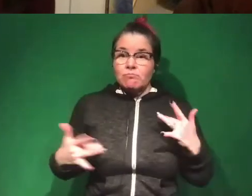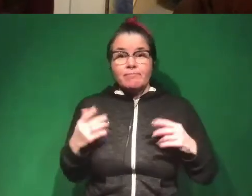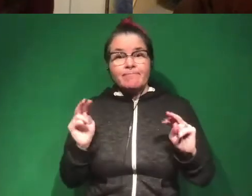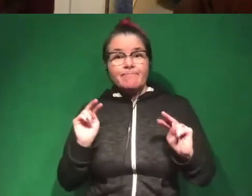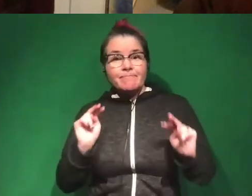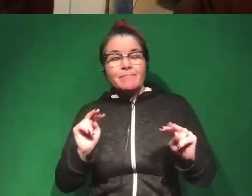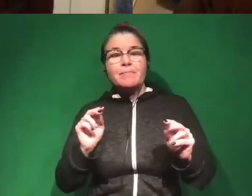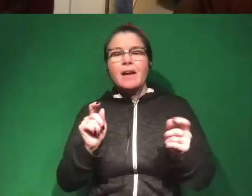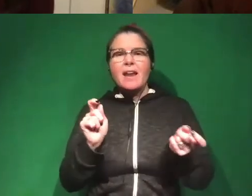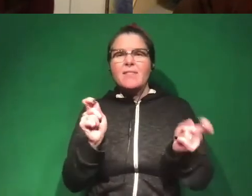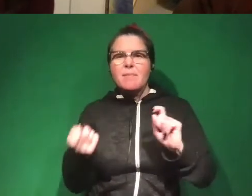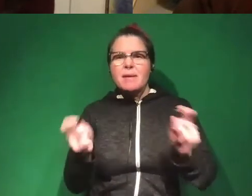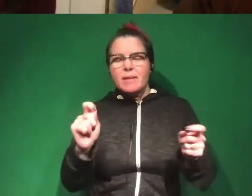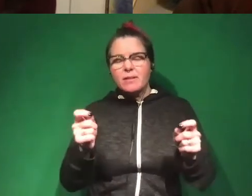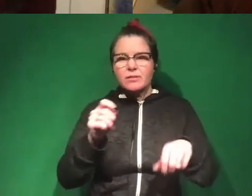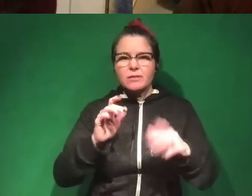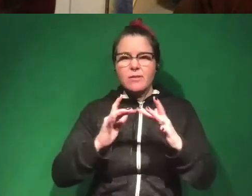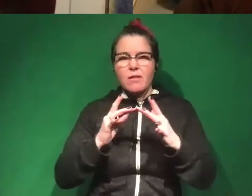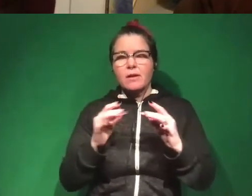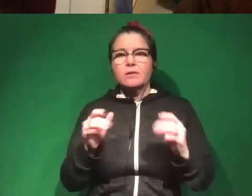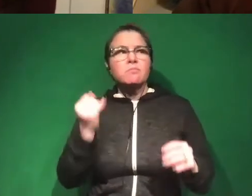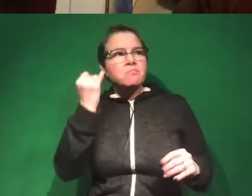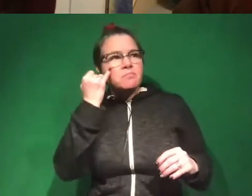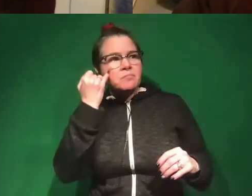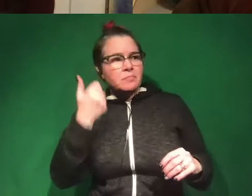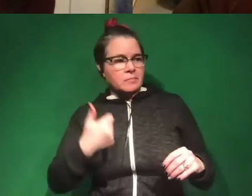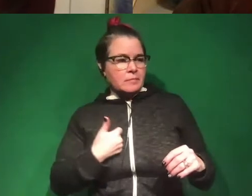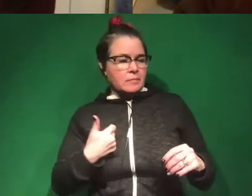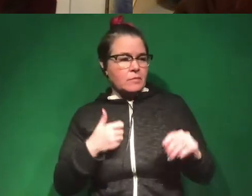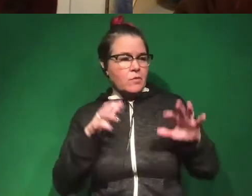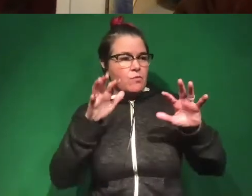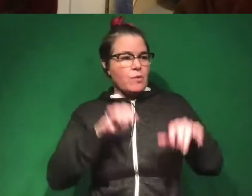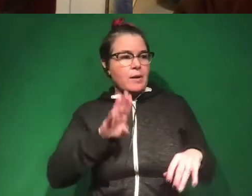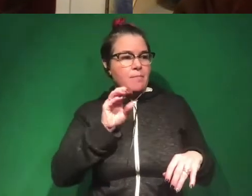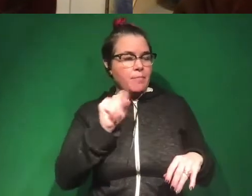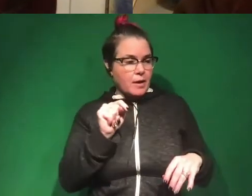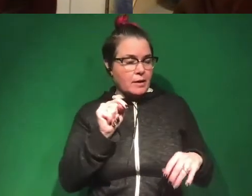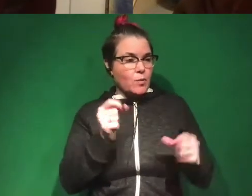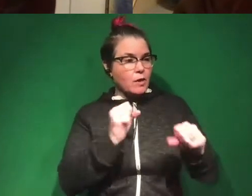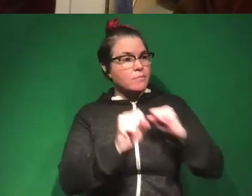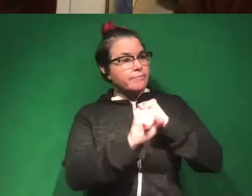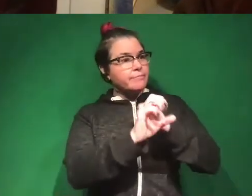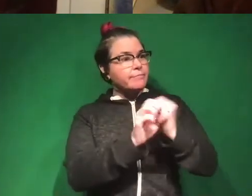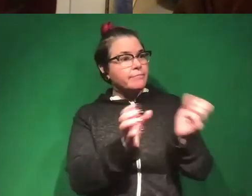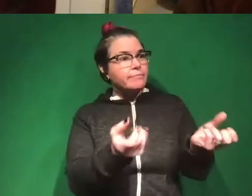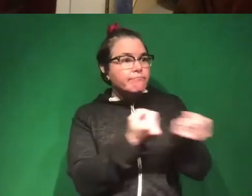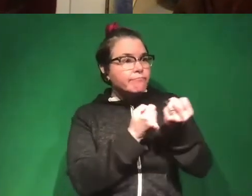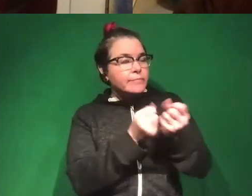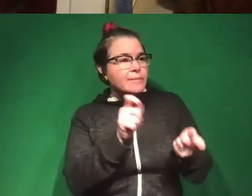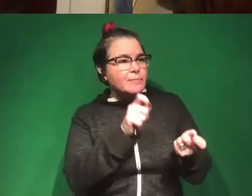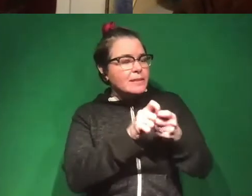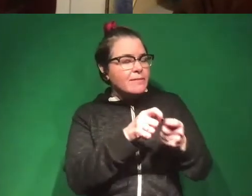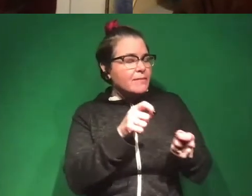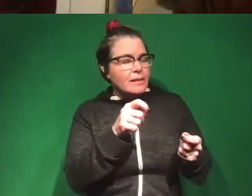manipulations online. So what if I, you know, write a bot that promotes a particular candidate for a month